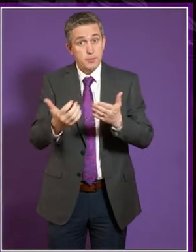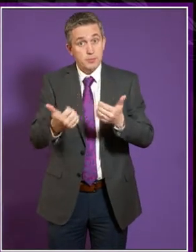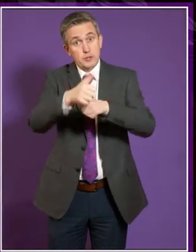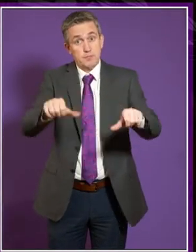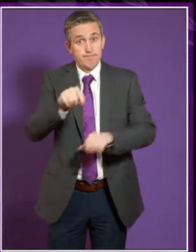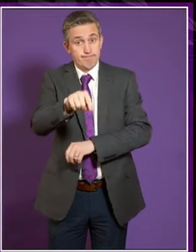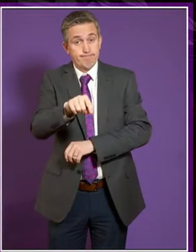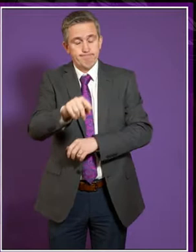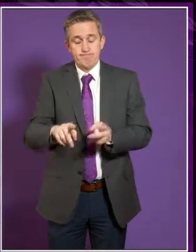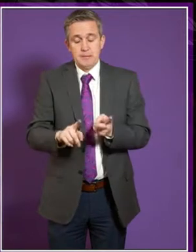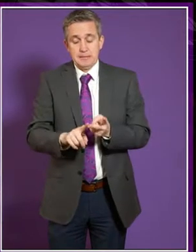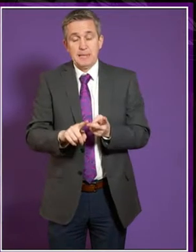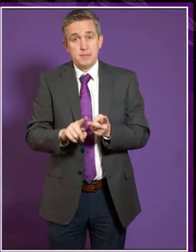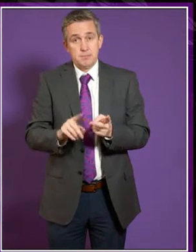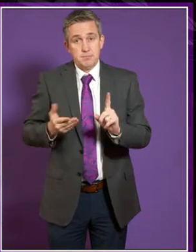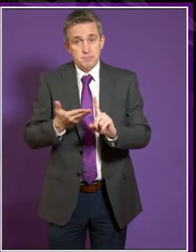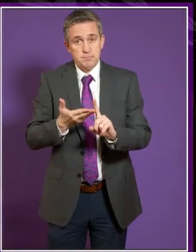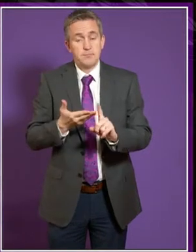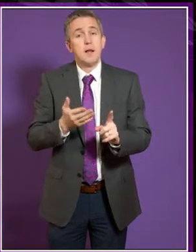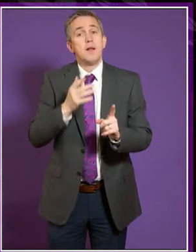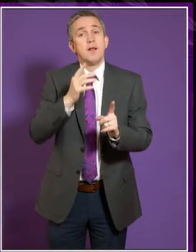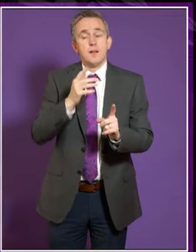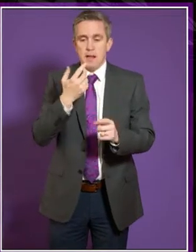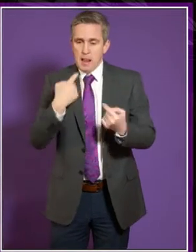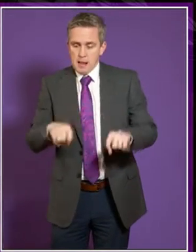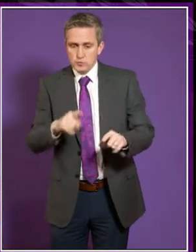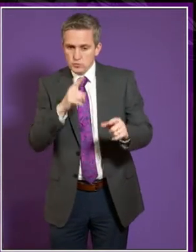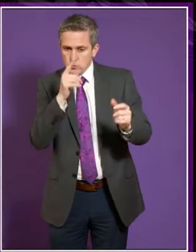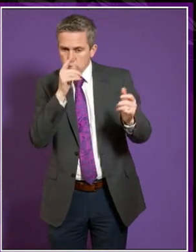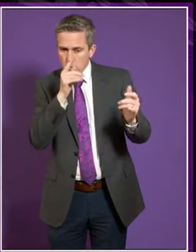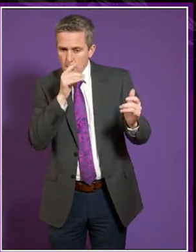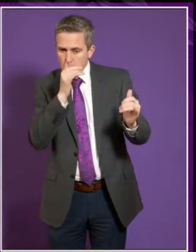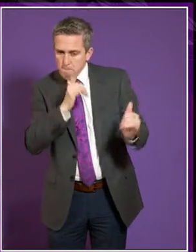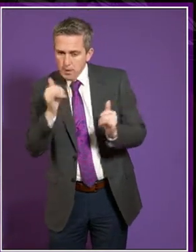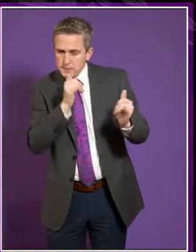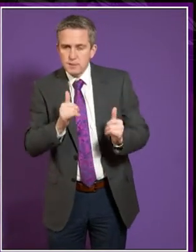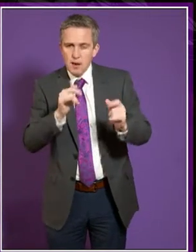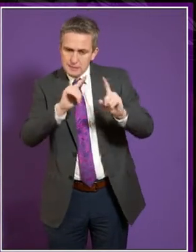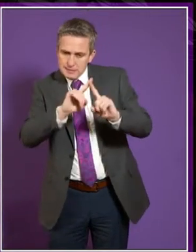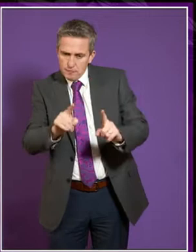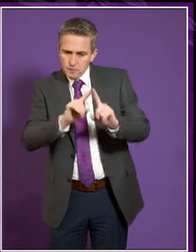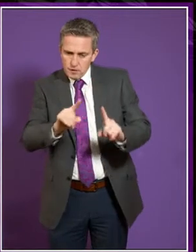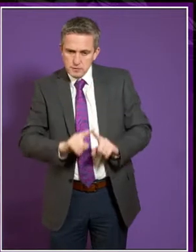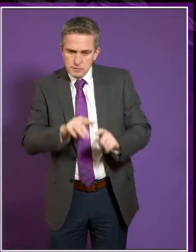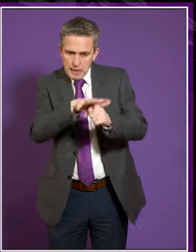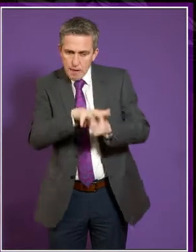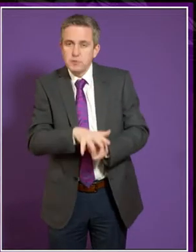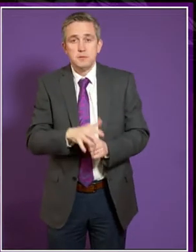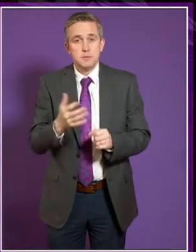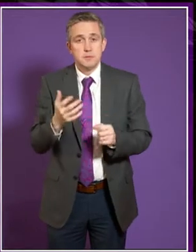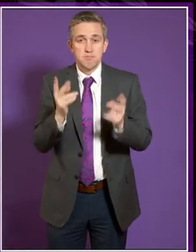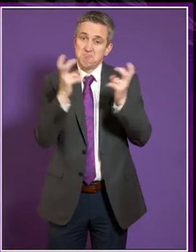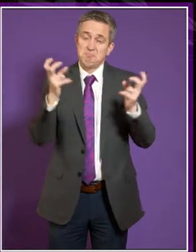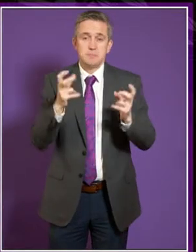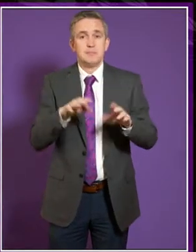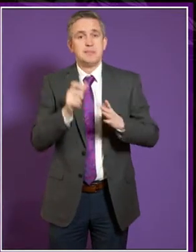But also, they have a second purpose, and that is to monitor particular kind of areas. And this might be one disability, fair